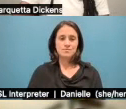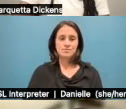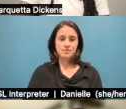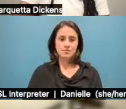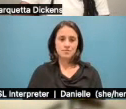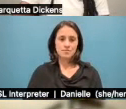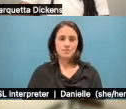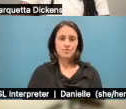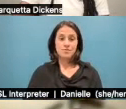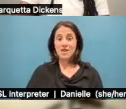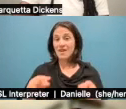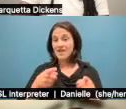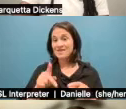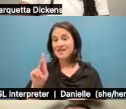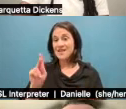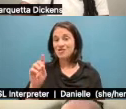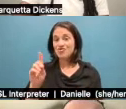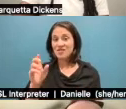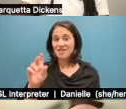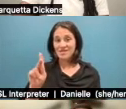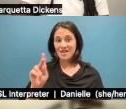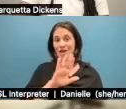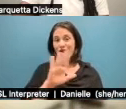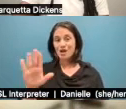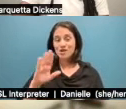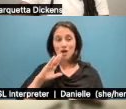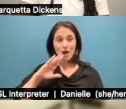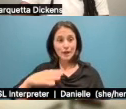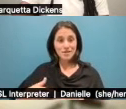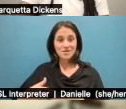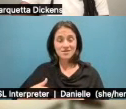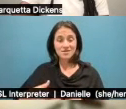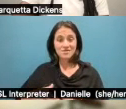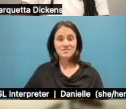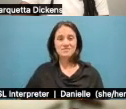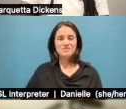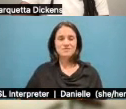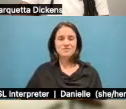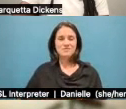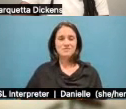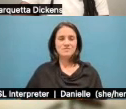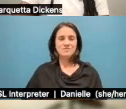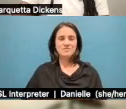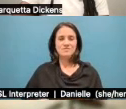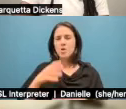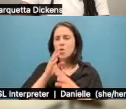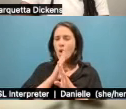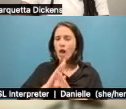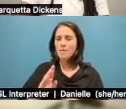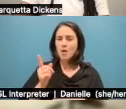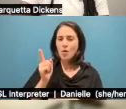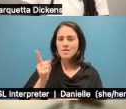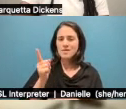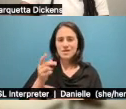Um, this is Kendrick and his daughters and their, uh, the collard patch. But, you this is sort of a, a quiet moment on the edge of a,